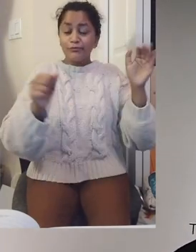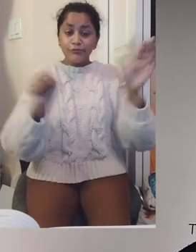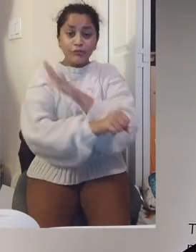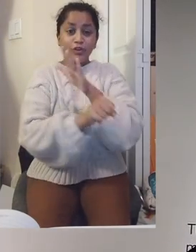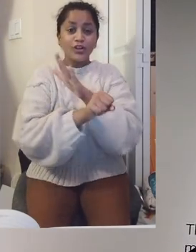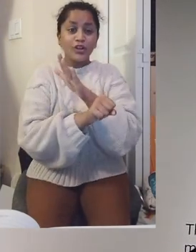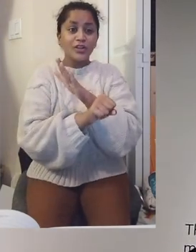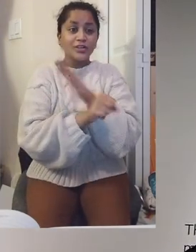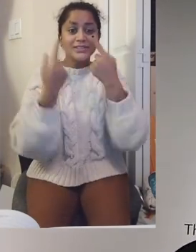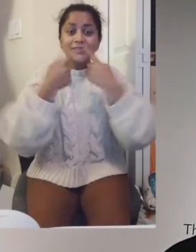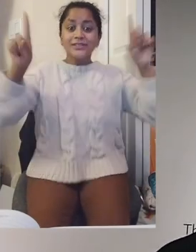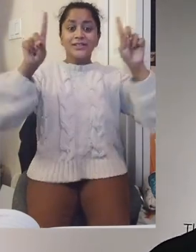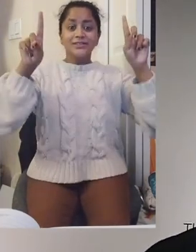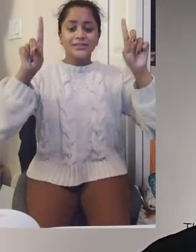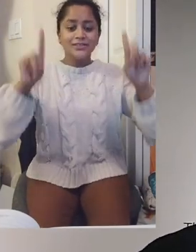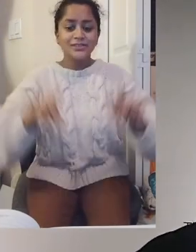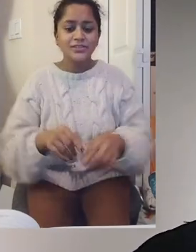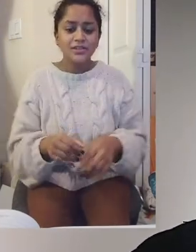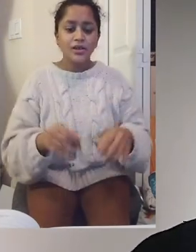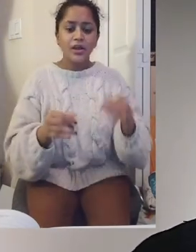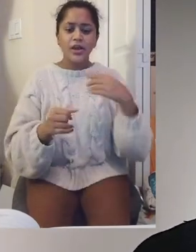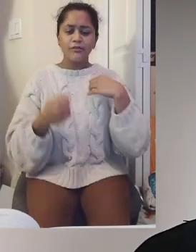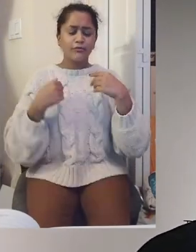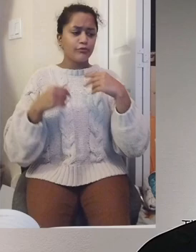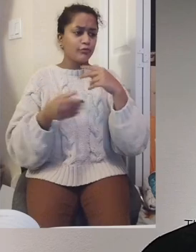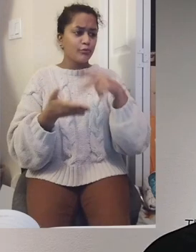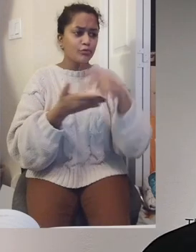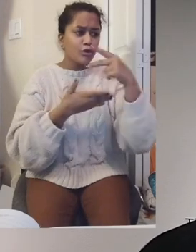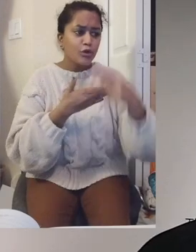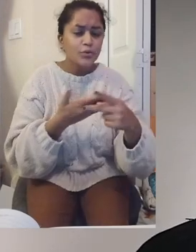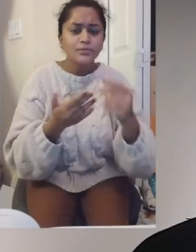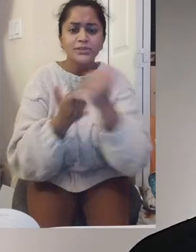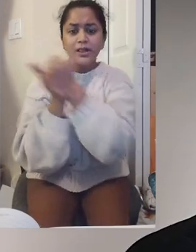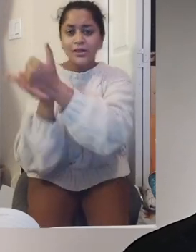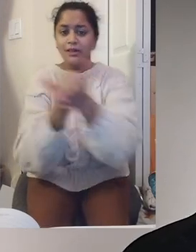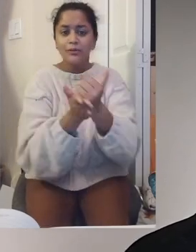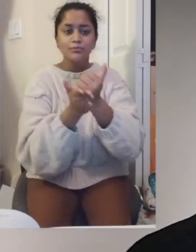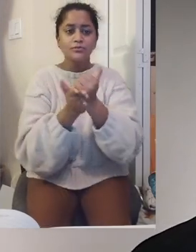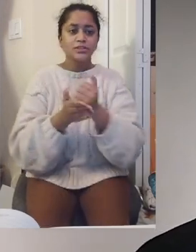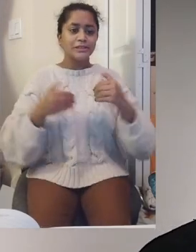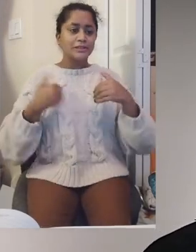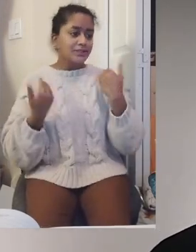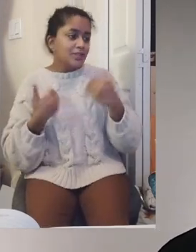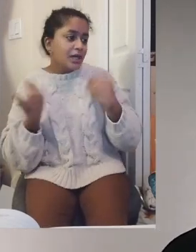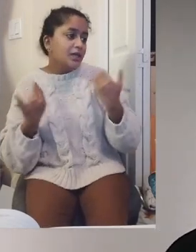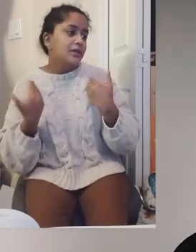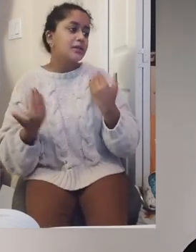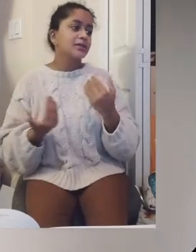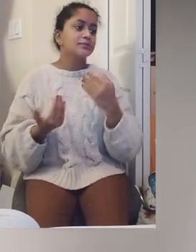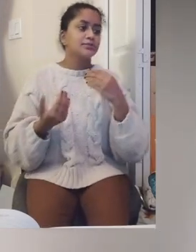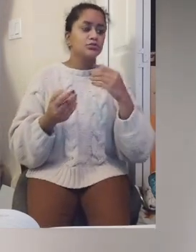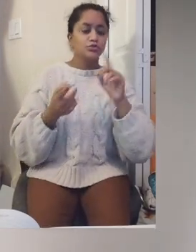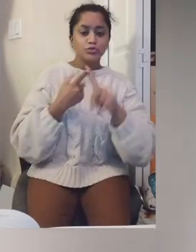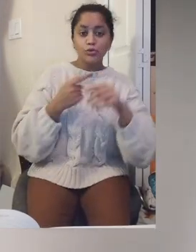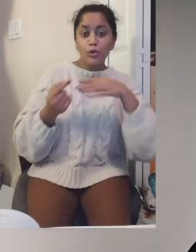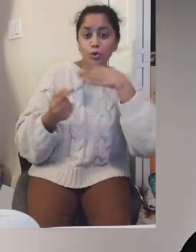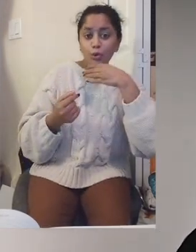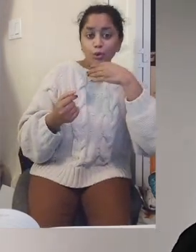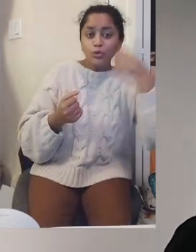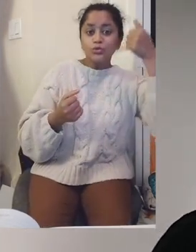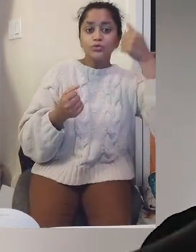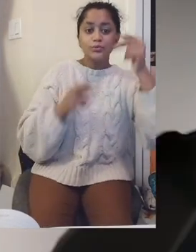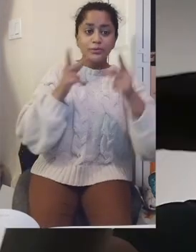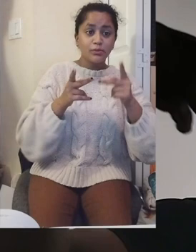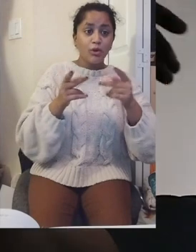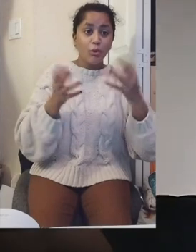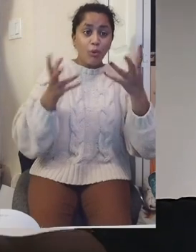along with our board of directors, and we plant programs to make sure that from youngsters to